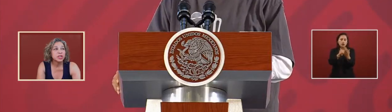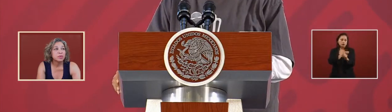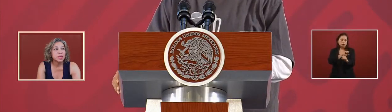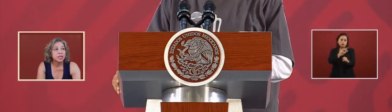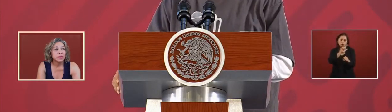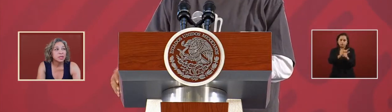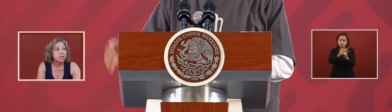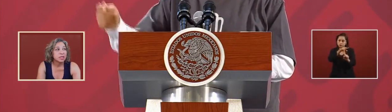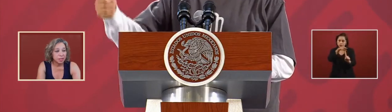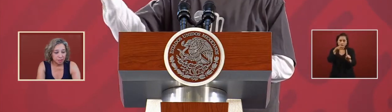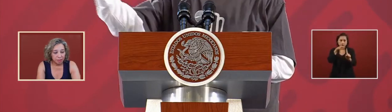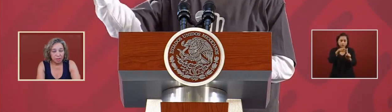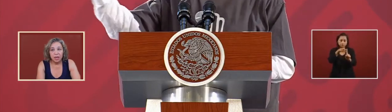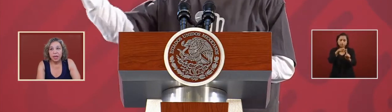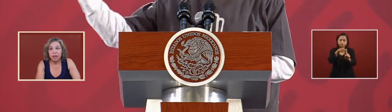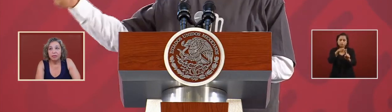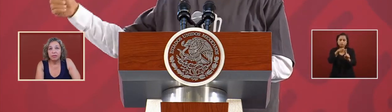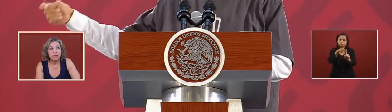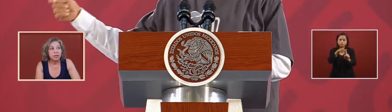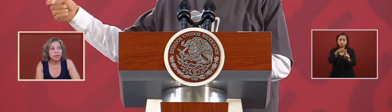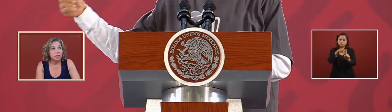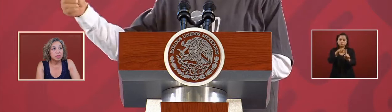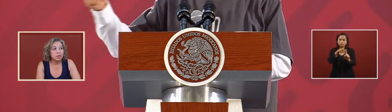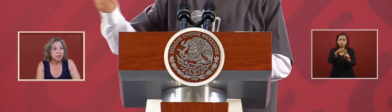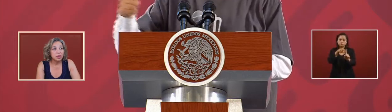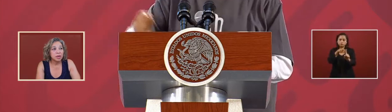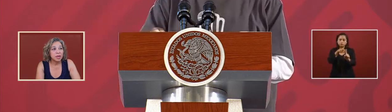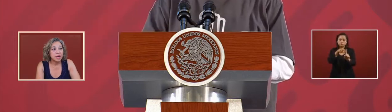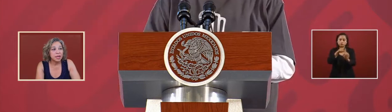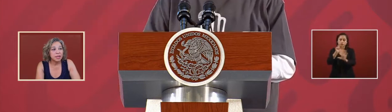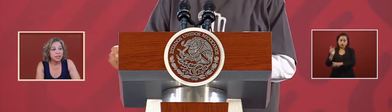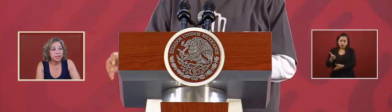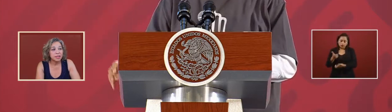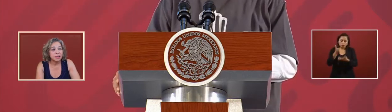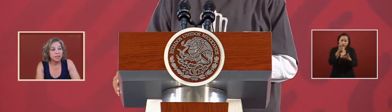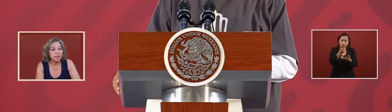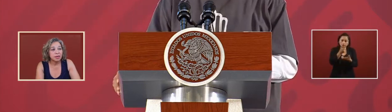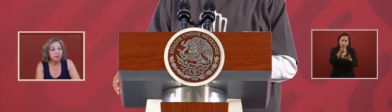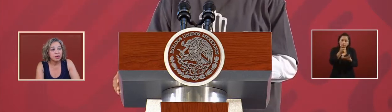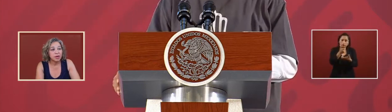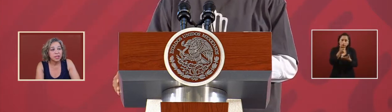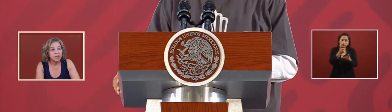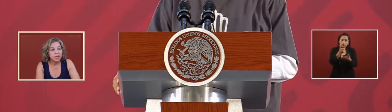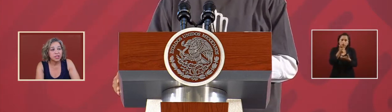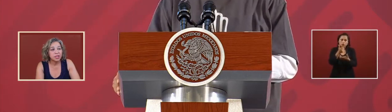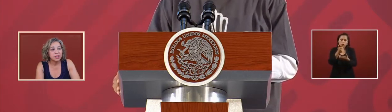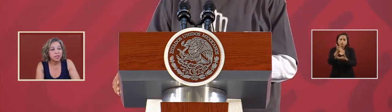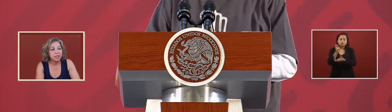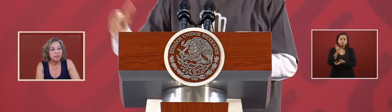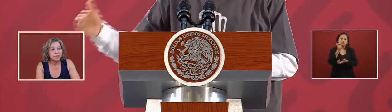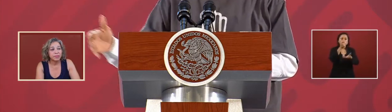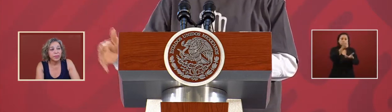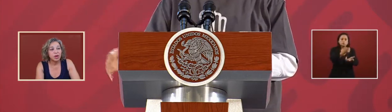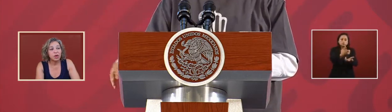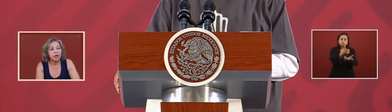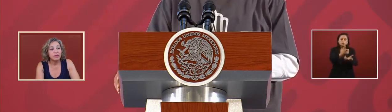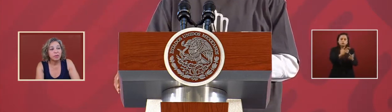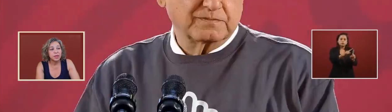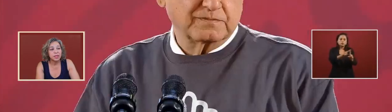special resources to organize our organizations our